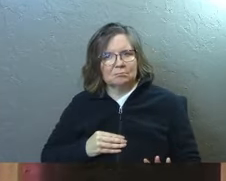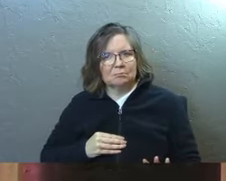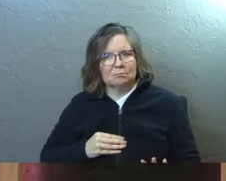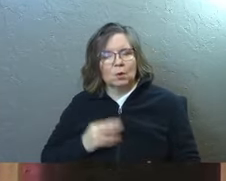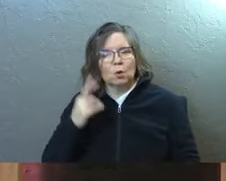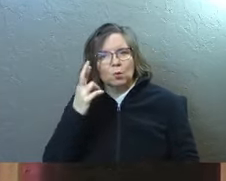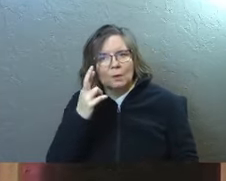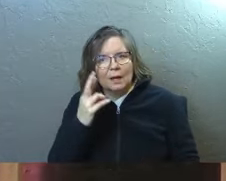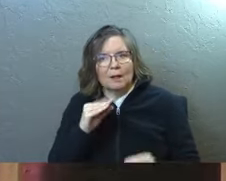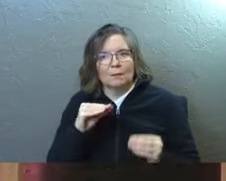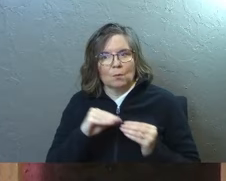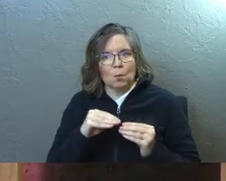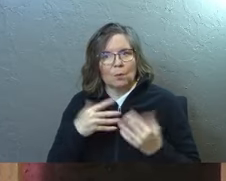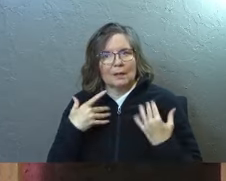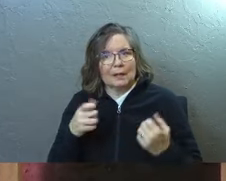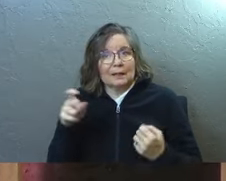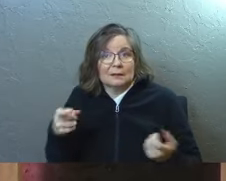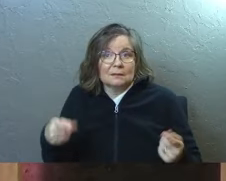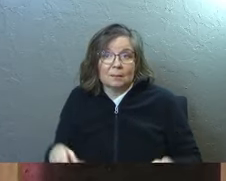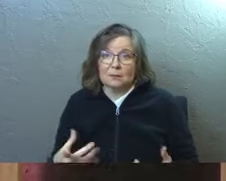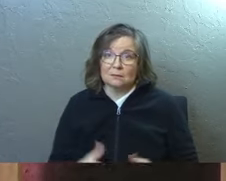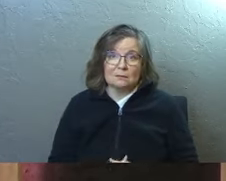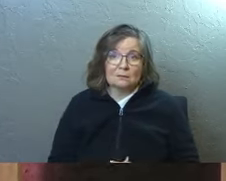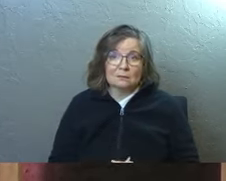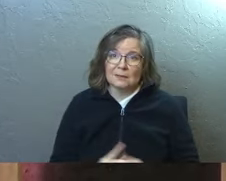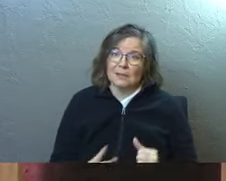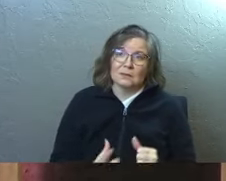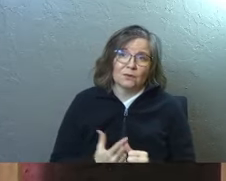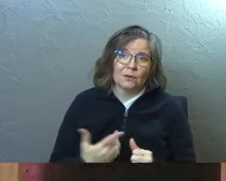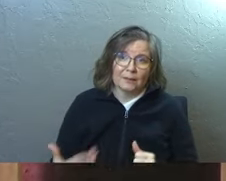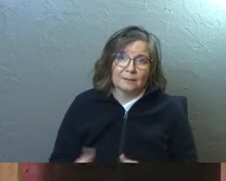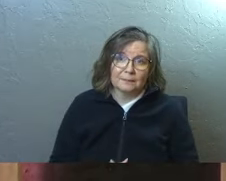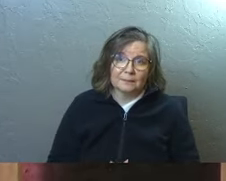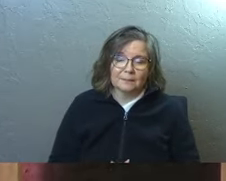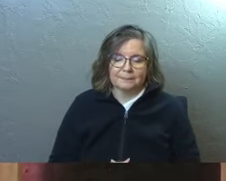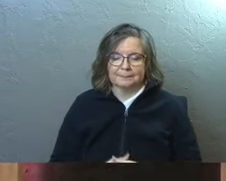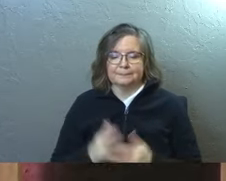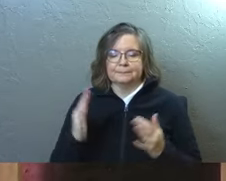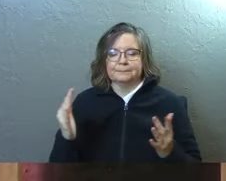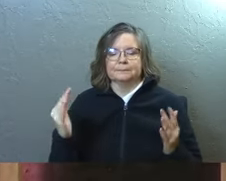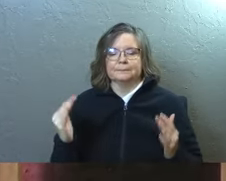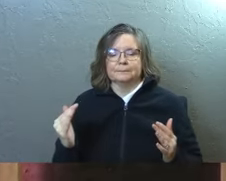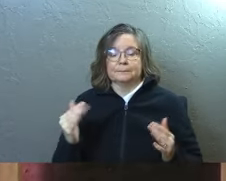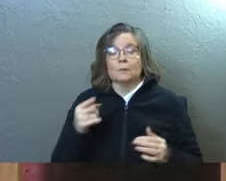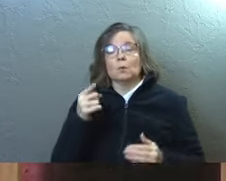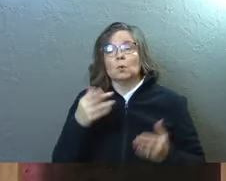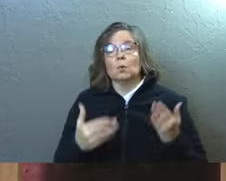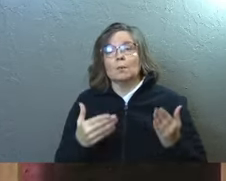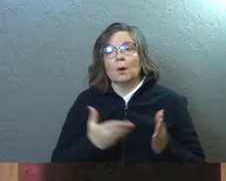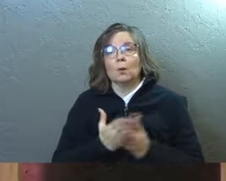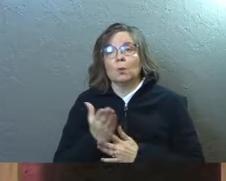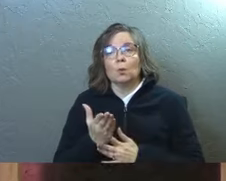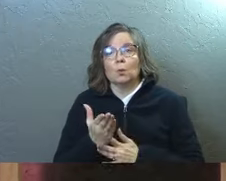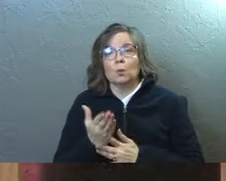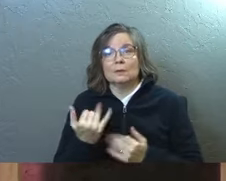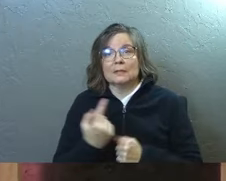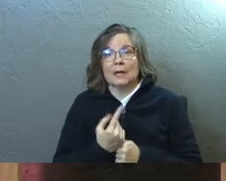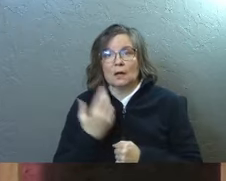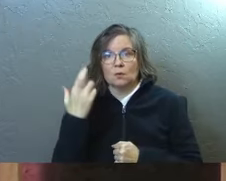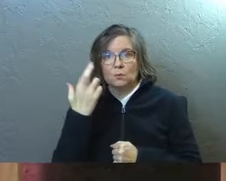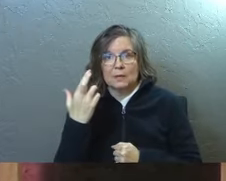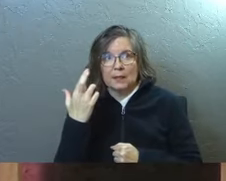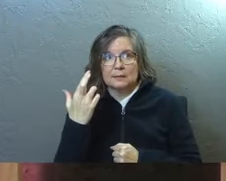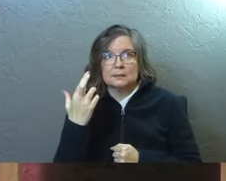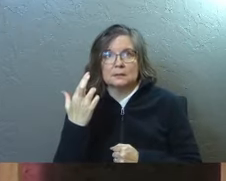Just realize there's more healing to do. So that's the first thing. Um, you might go through today and